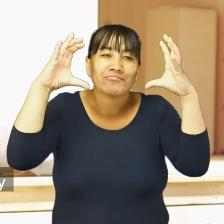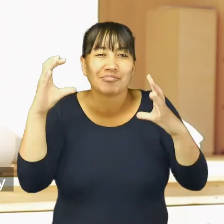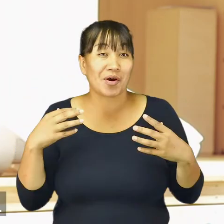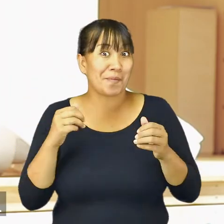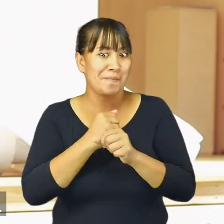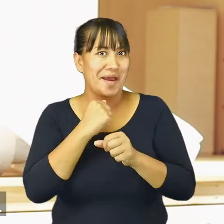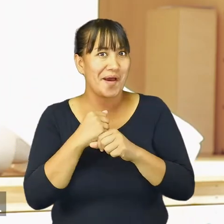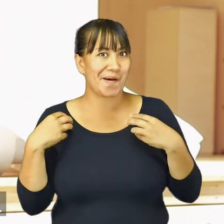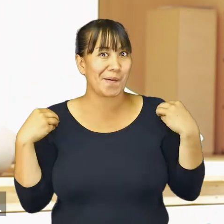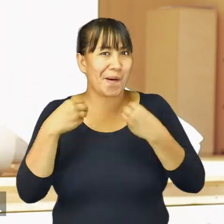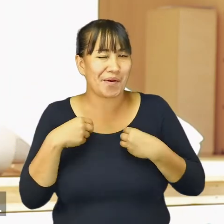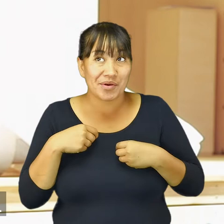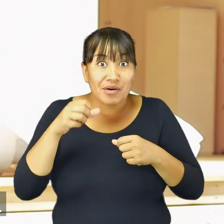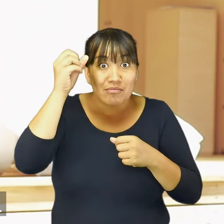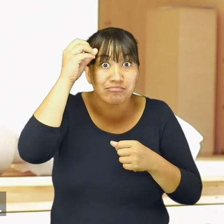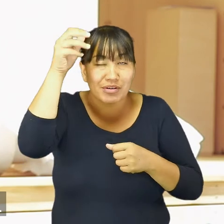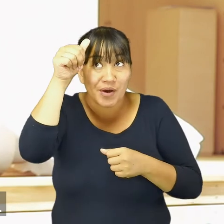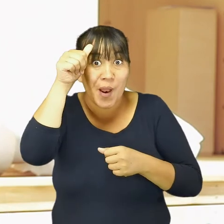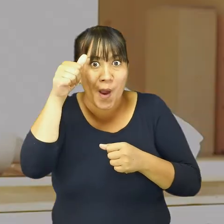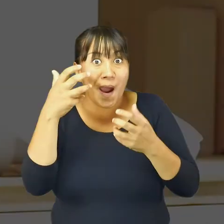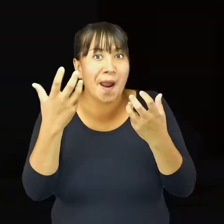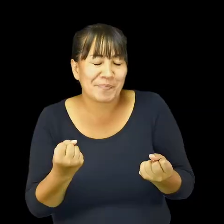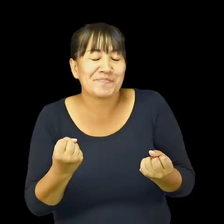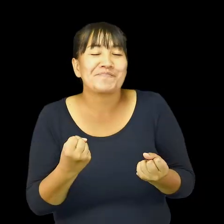and the knowledge that goes with making.